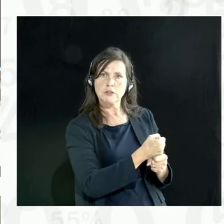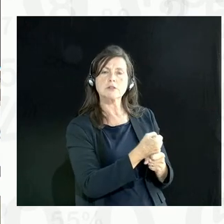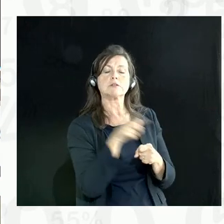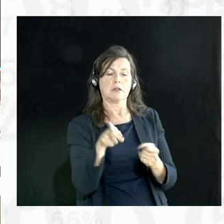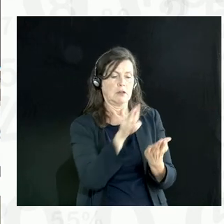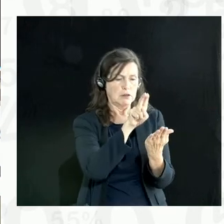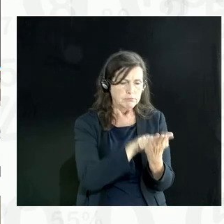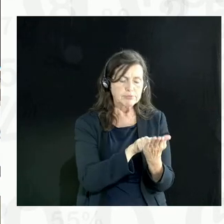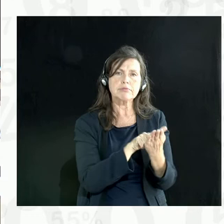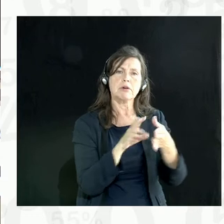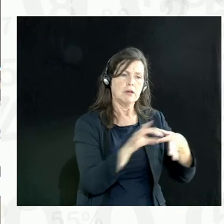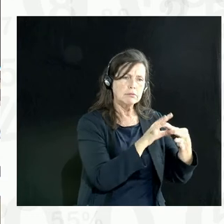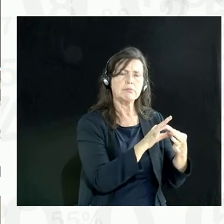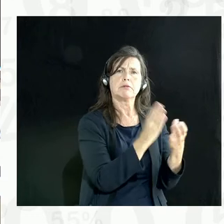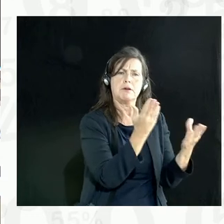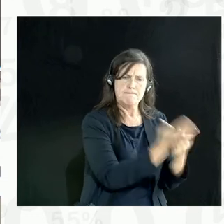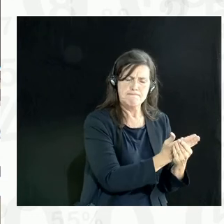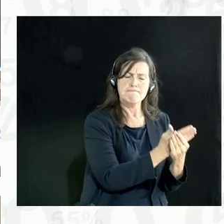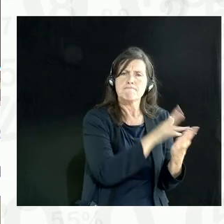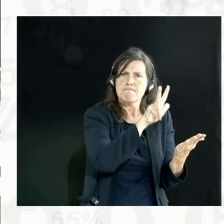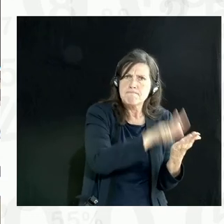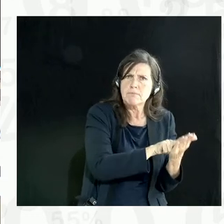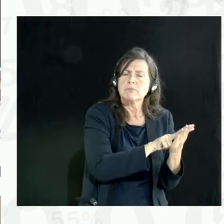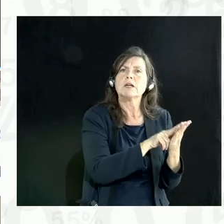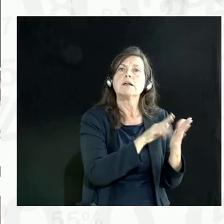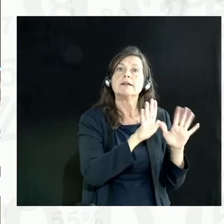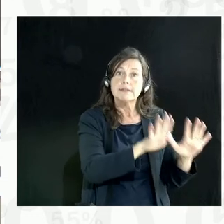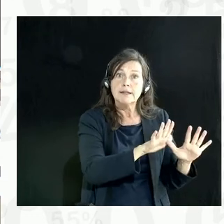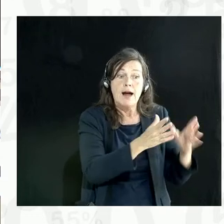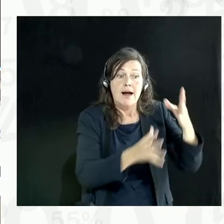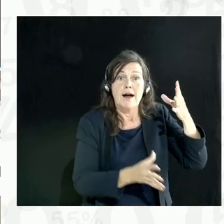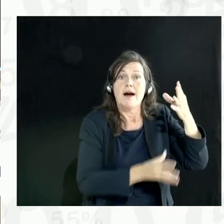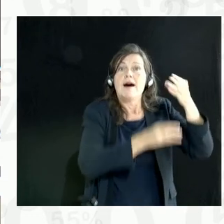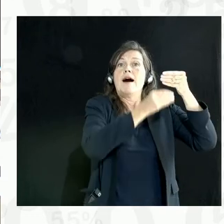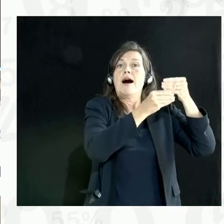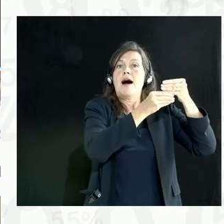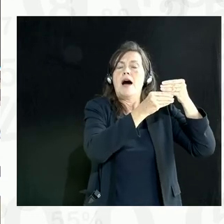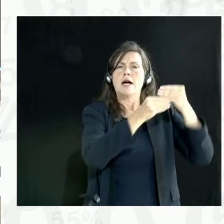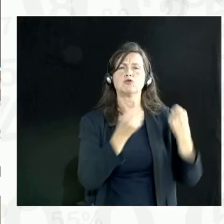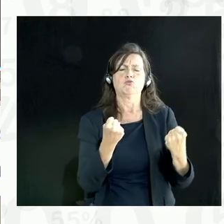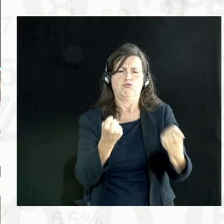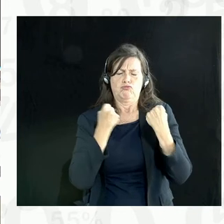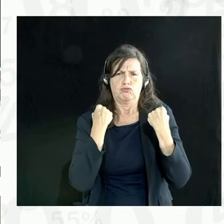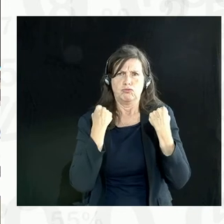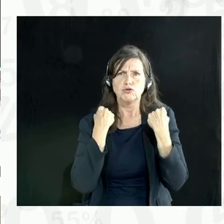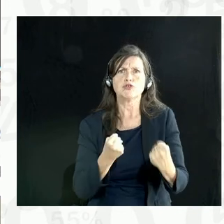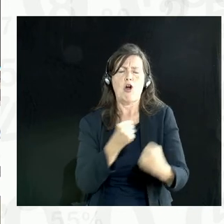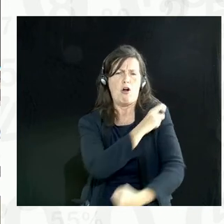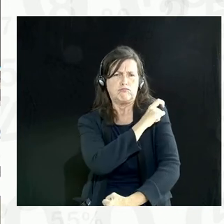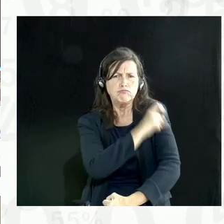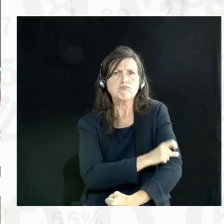if you add to that in our era now, if you add to that robust and meaningful